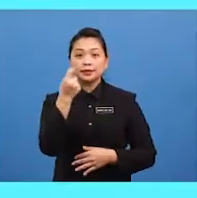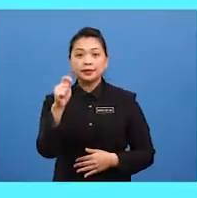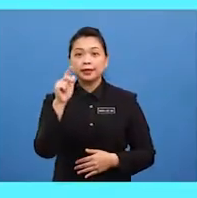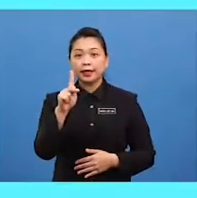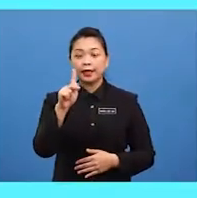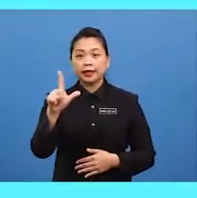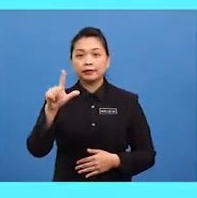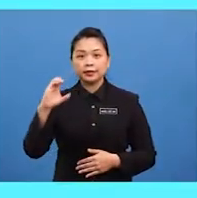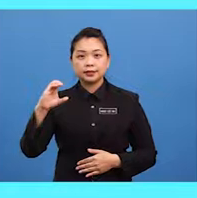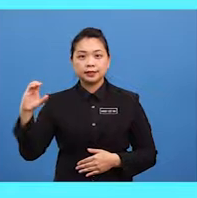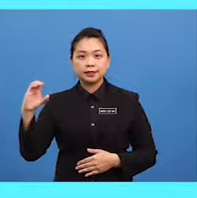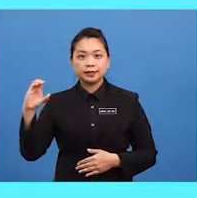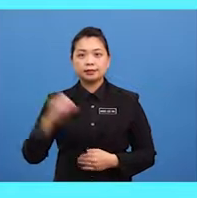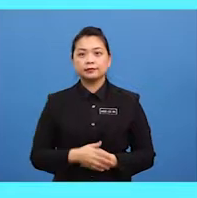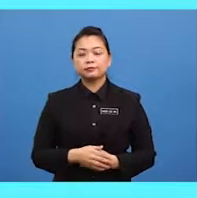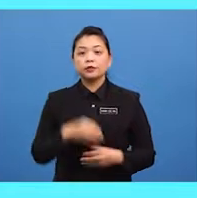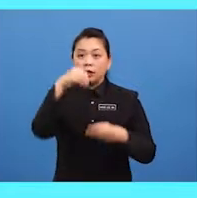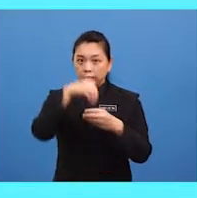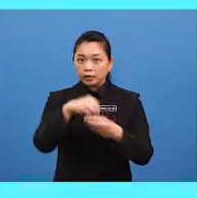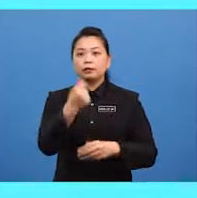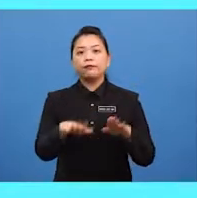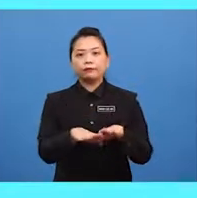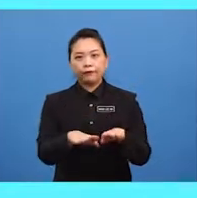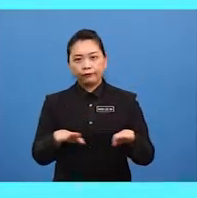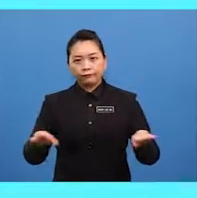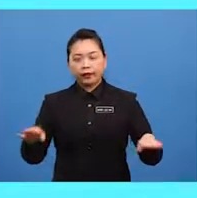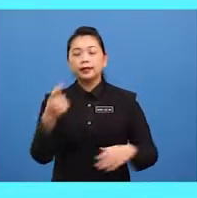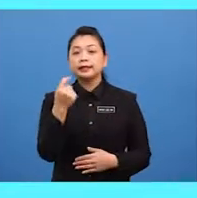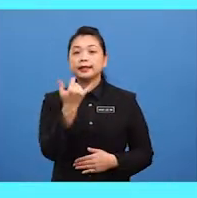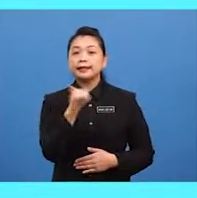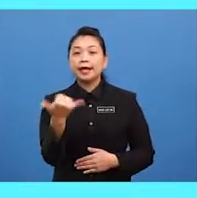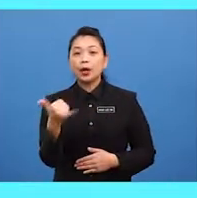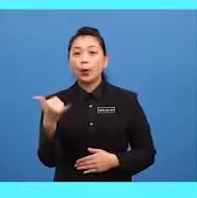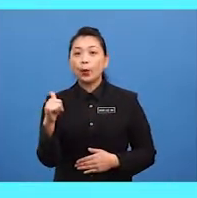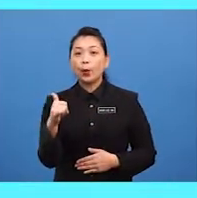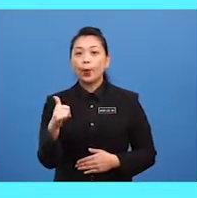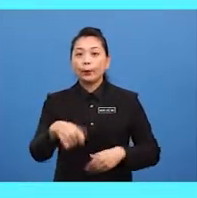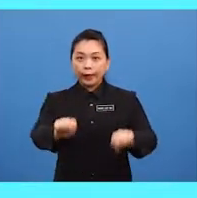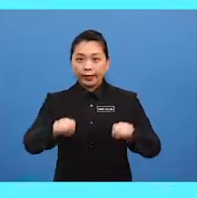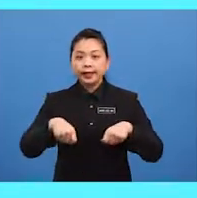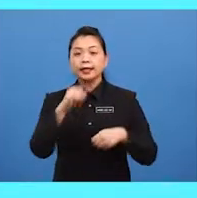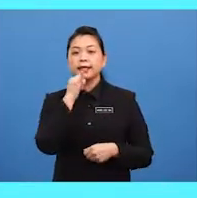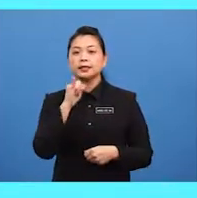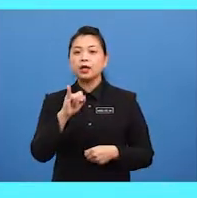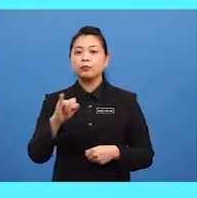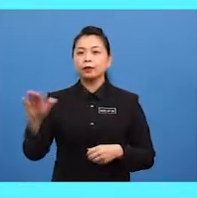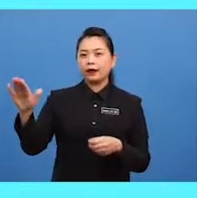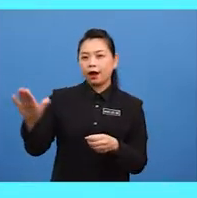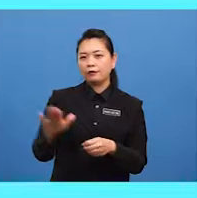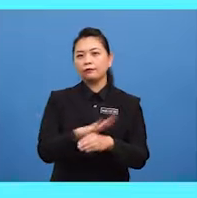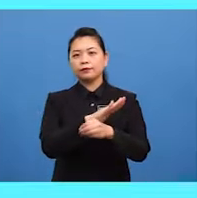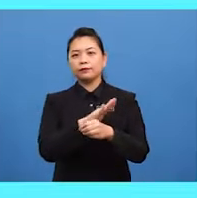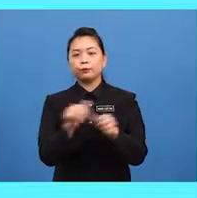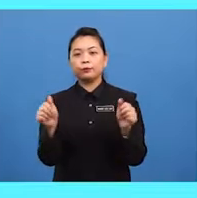in the foreground the yellow blanket is almost covered with a